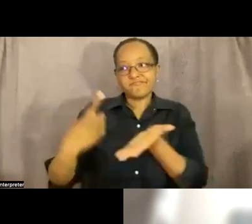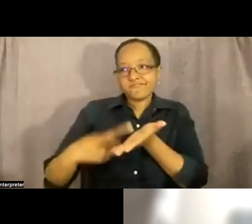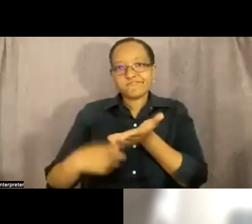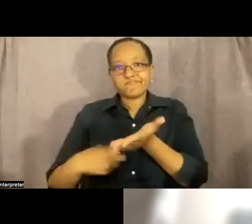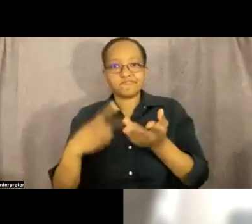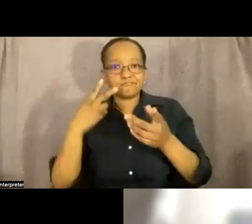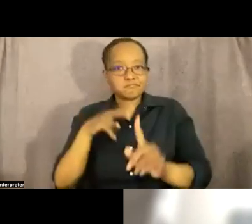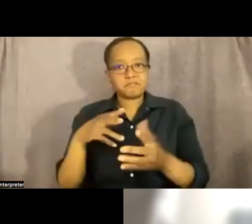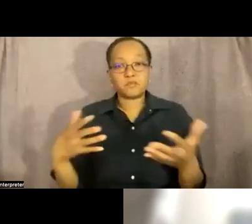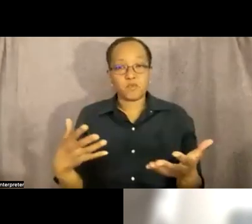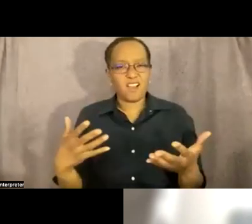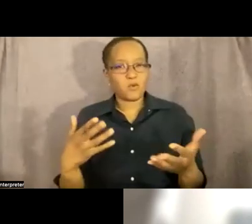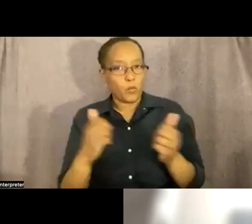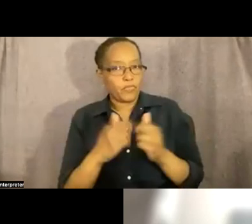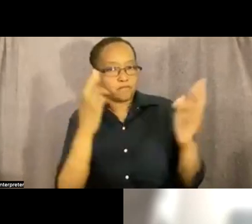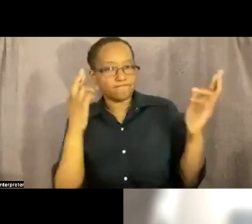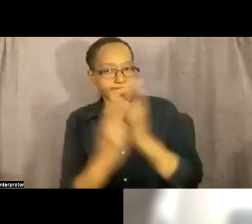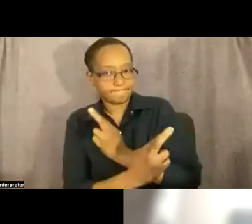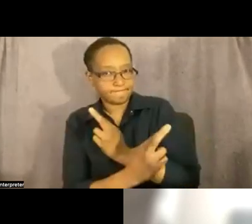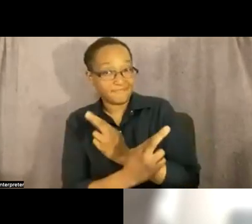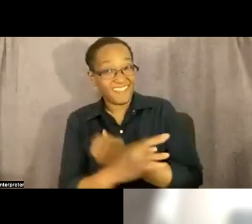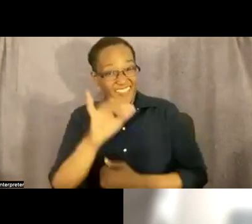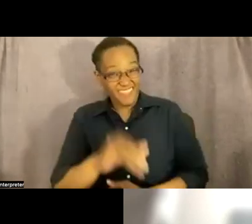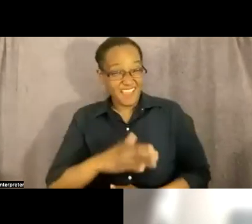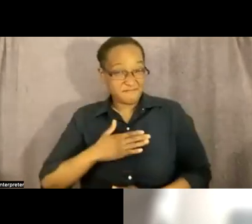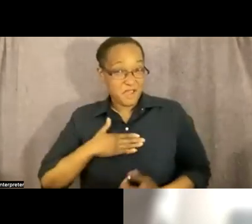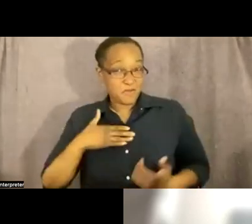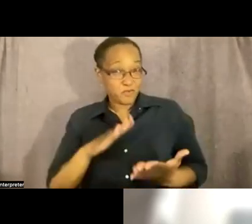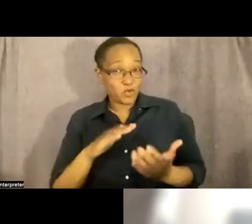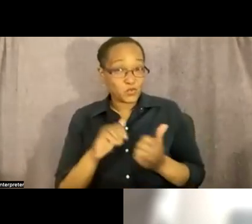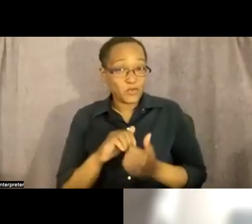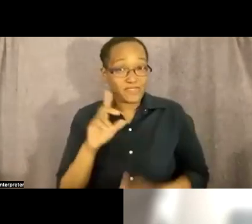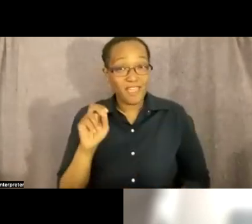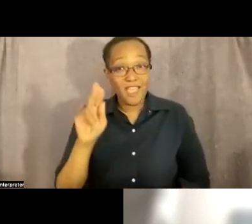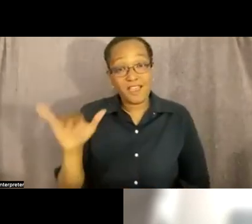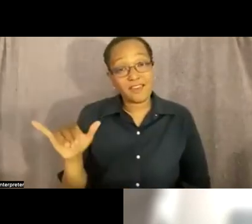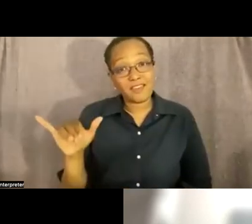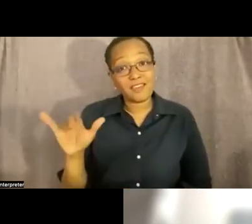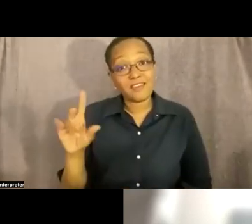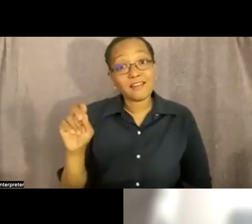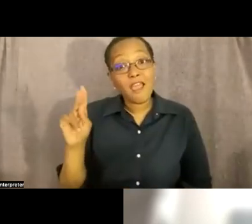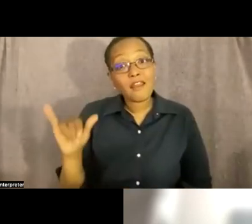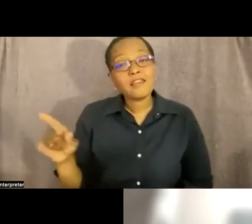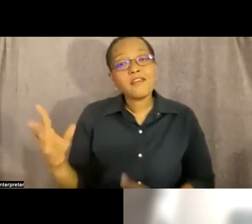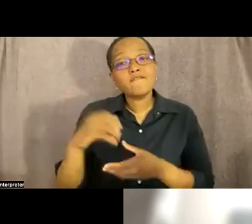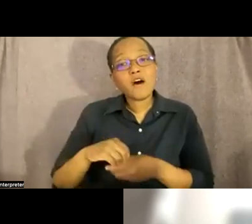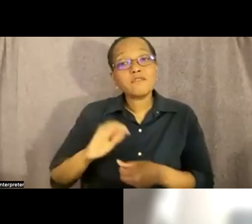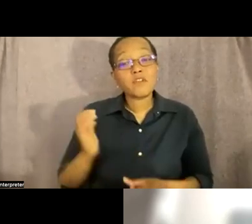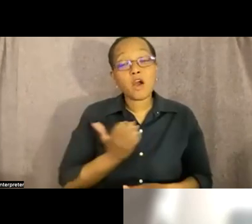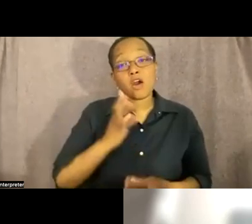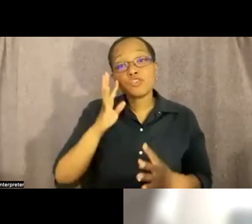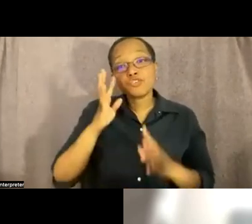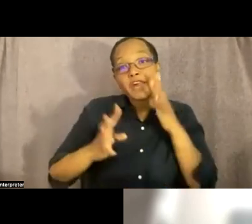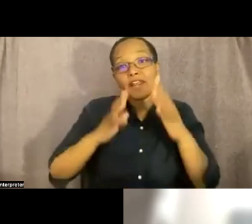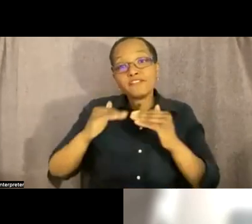respect that's how danny and i work um danny is on our creating justice board of directors